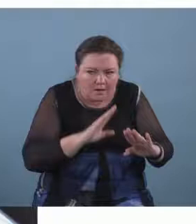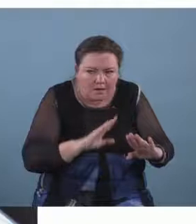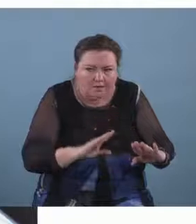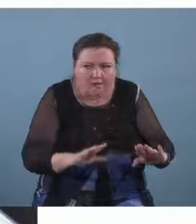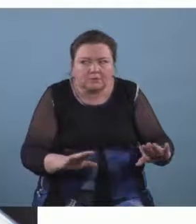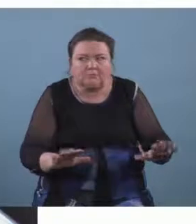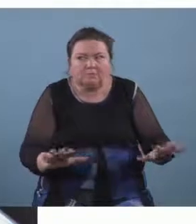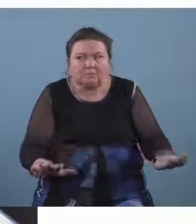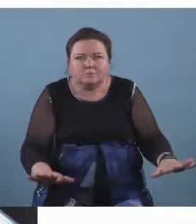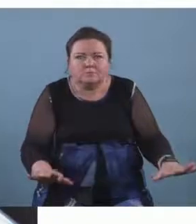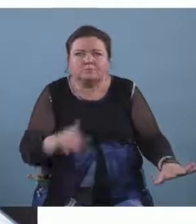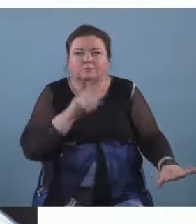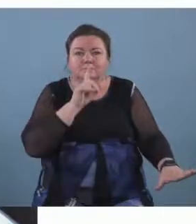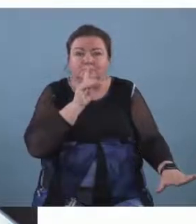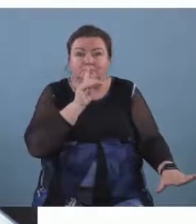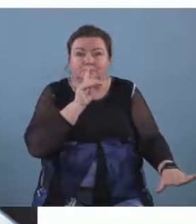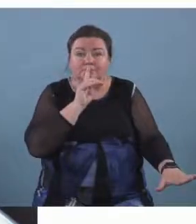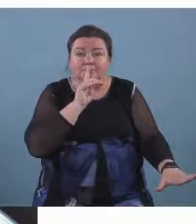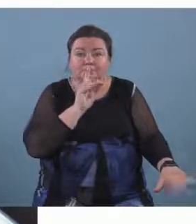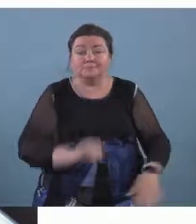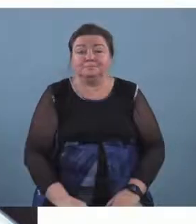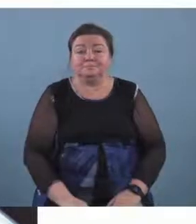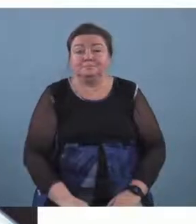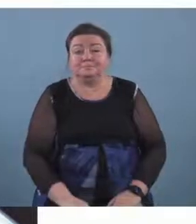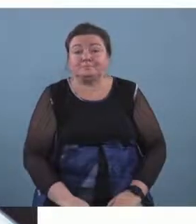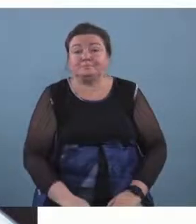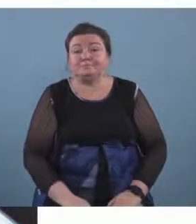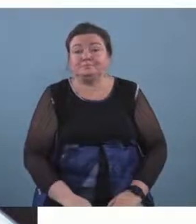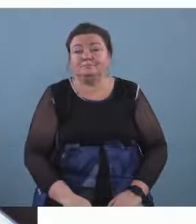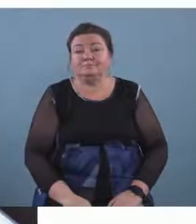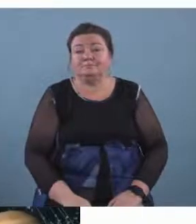on the next slide